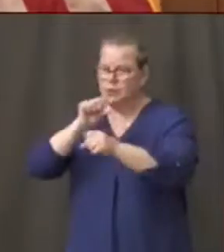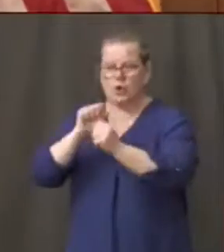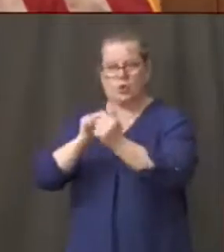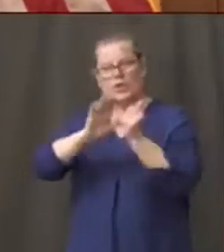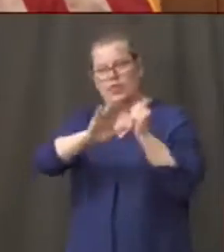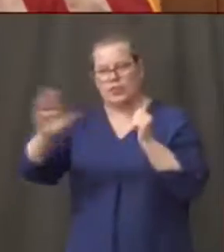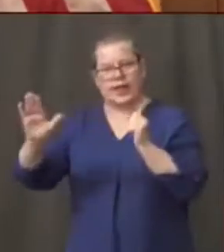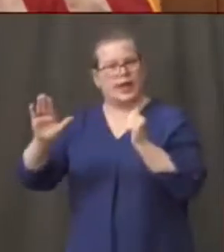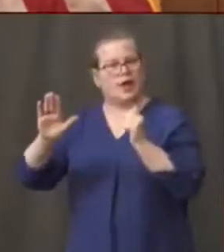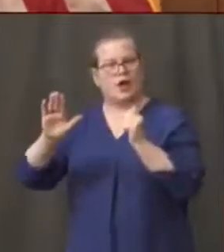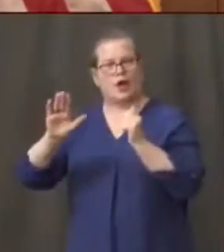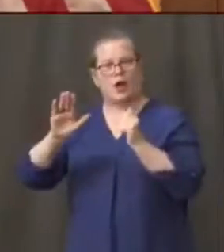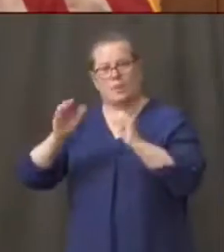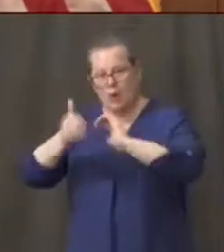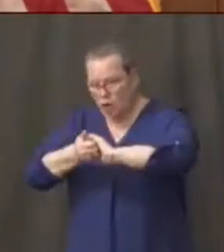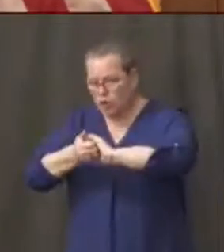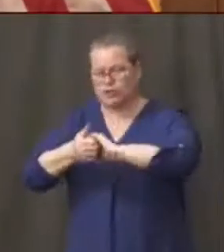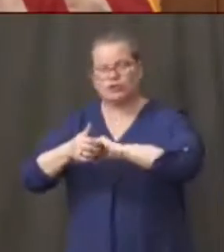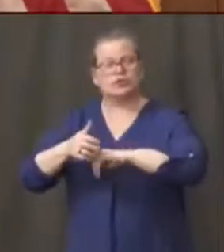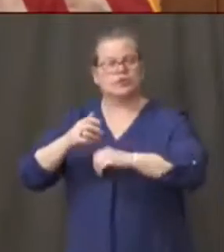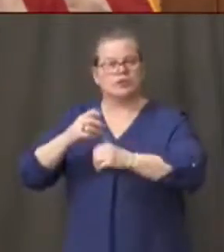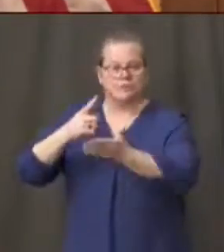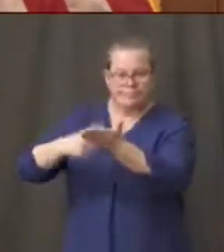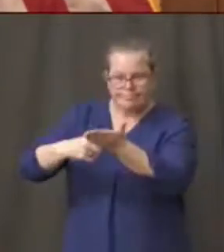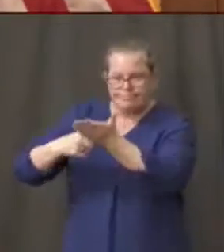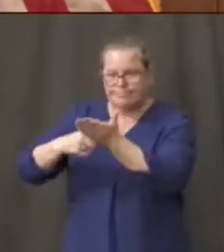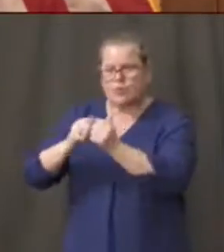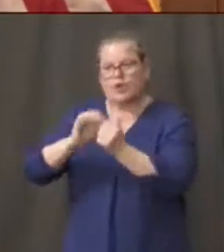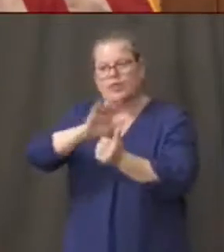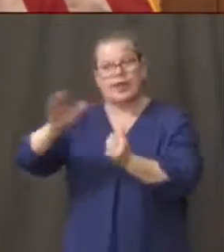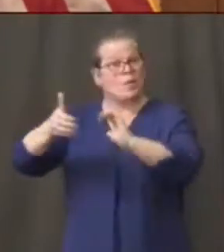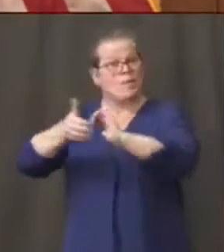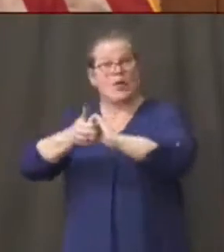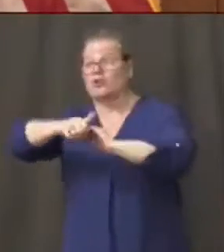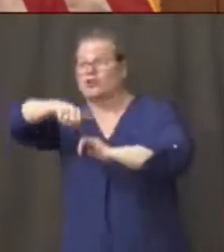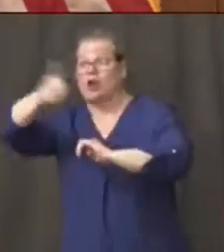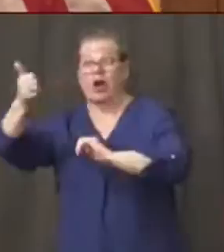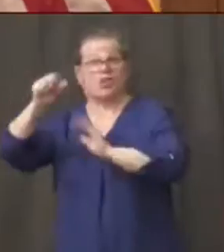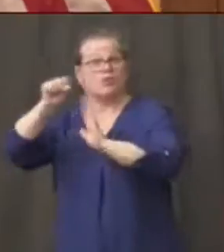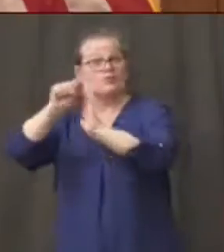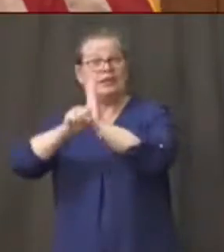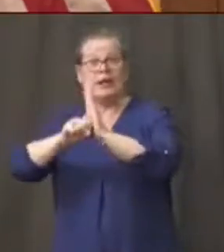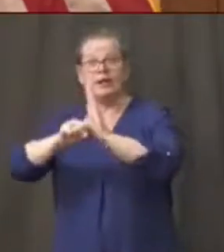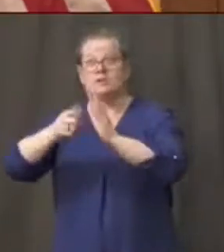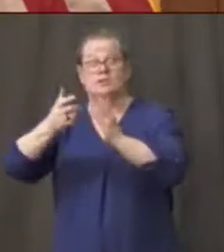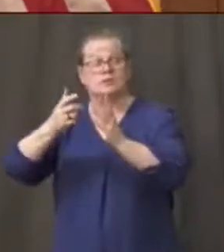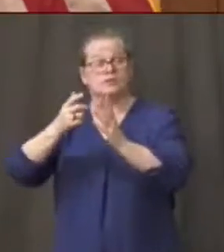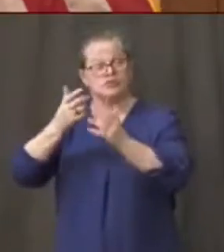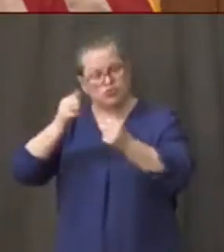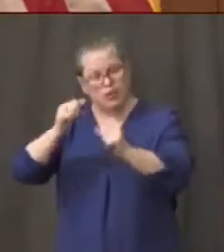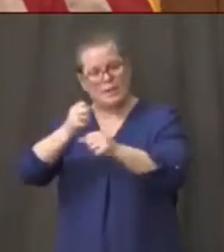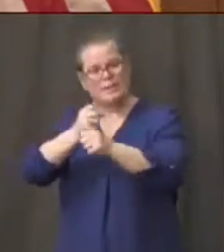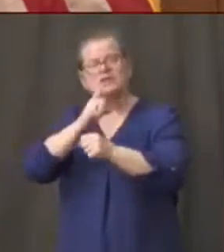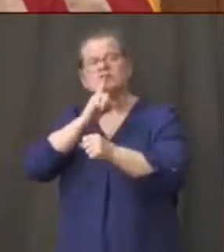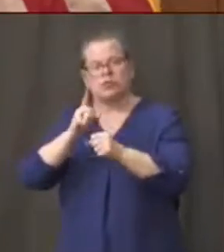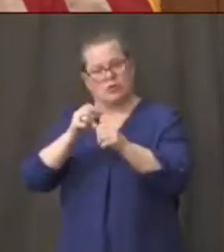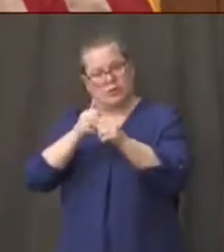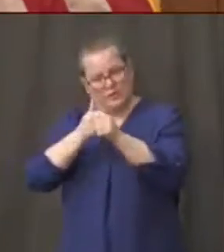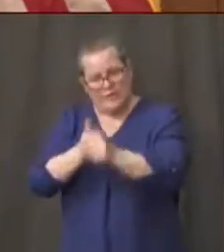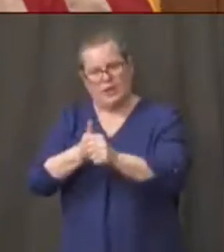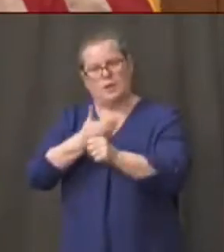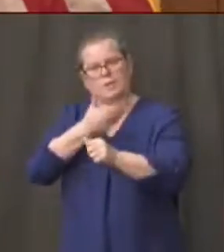uh having conversations with their partners in in other states as uh in terms of the continual best practices but they are working under